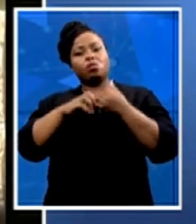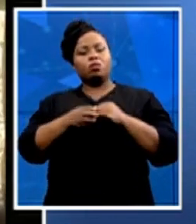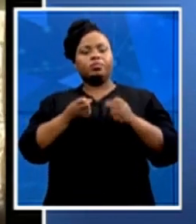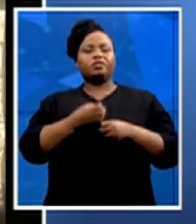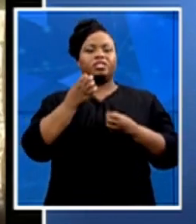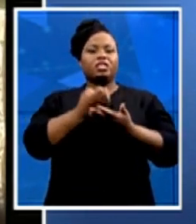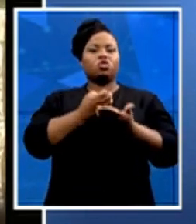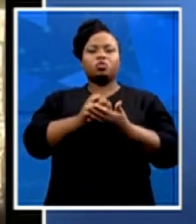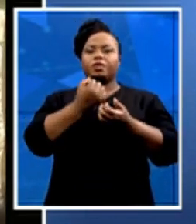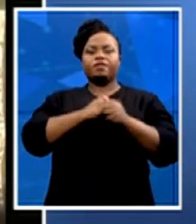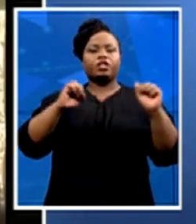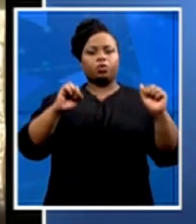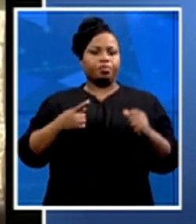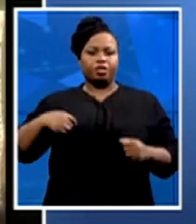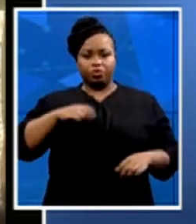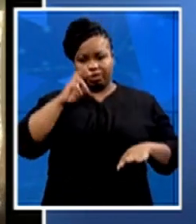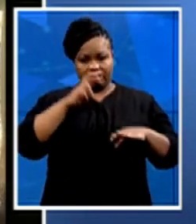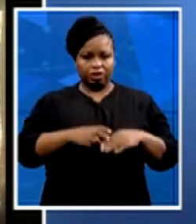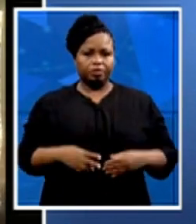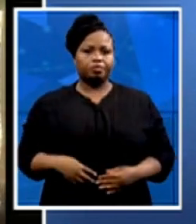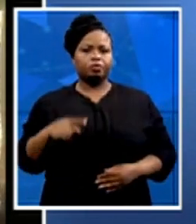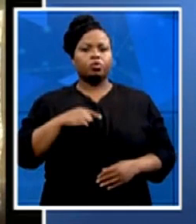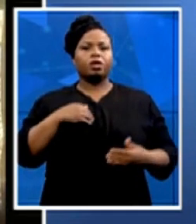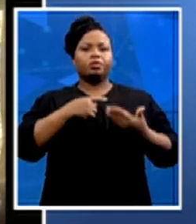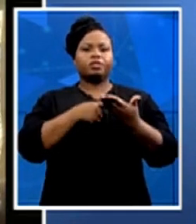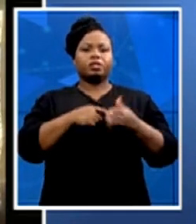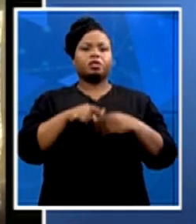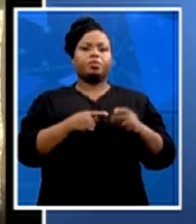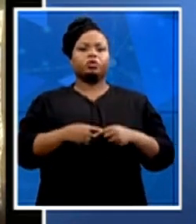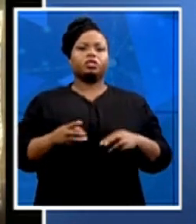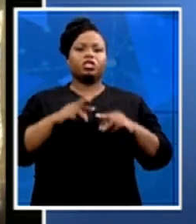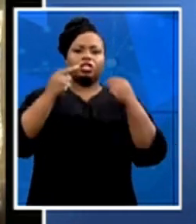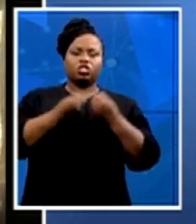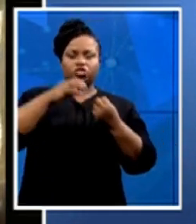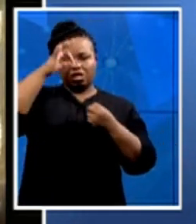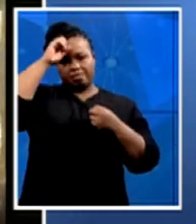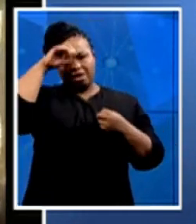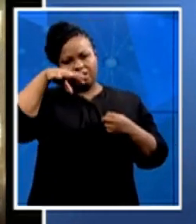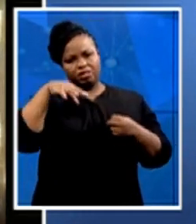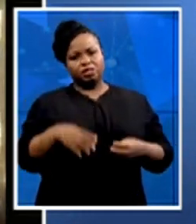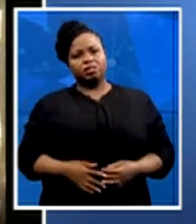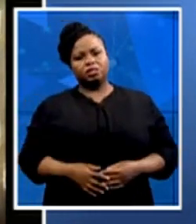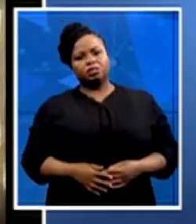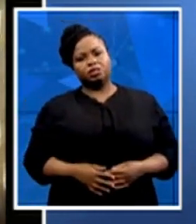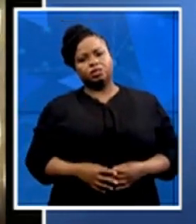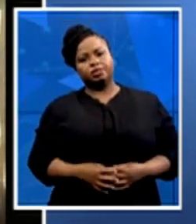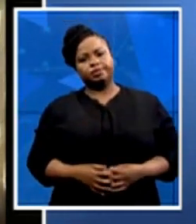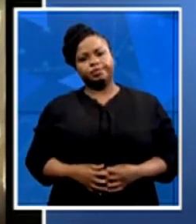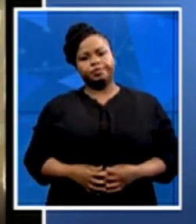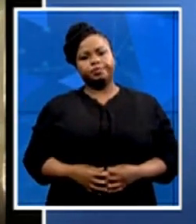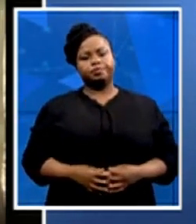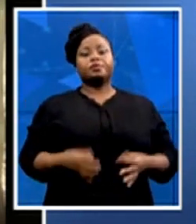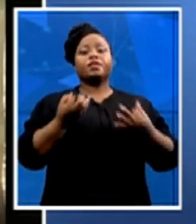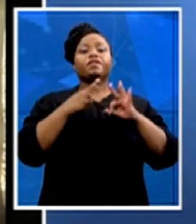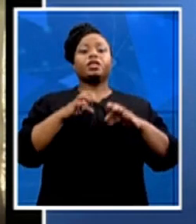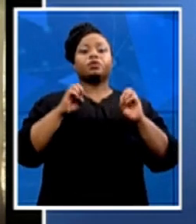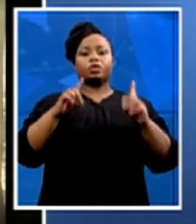debate around nationalization of minds, the debate around free education. In fact, I saw a tweet of